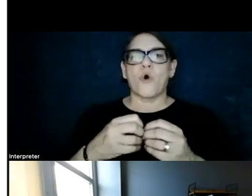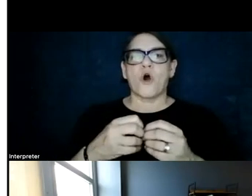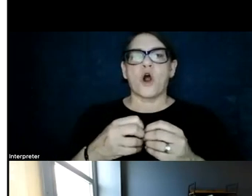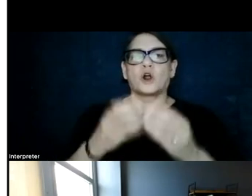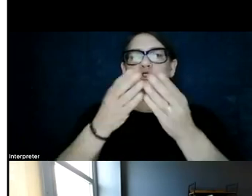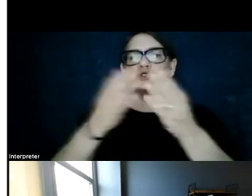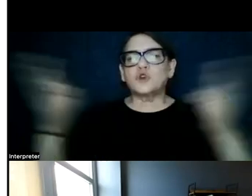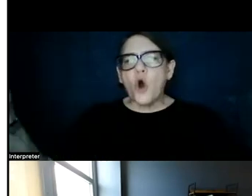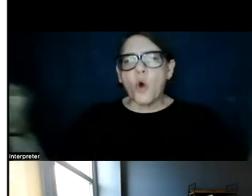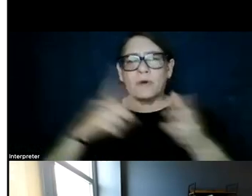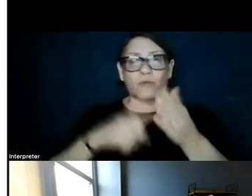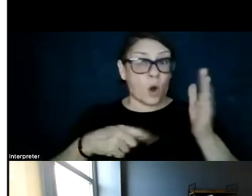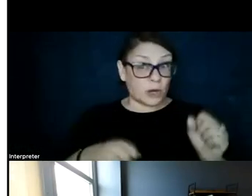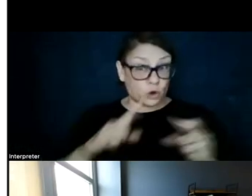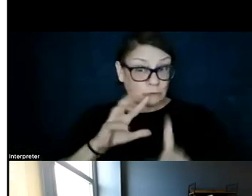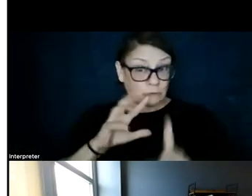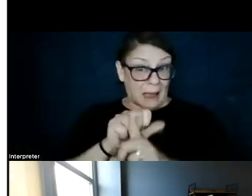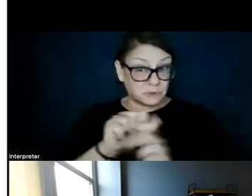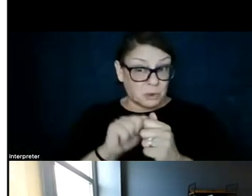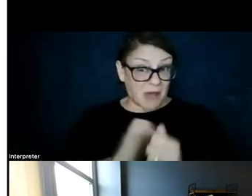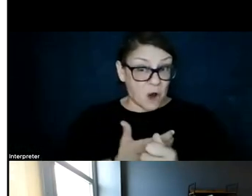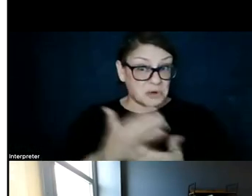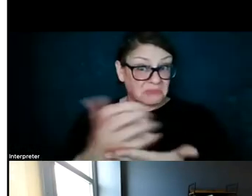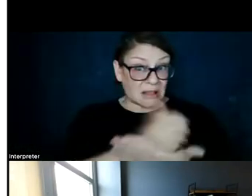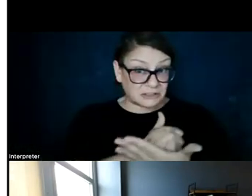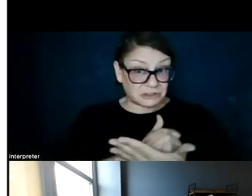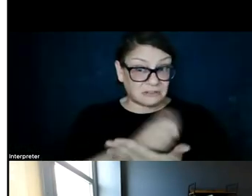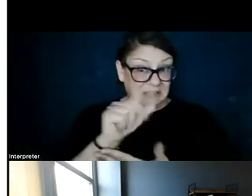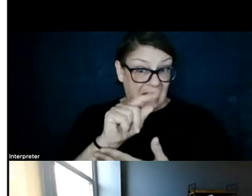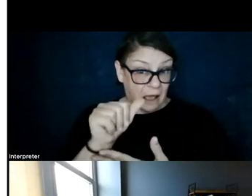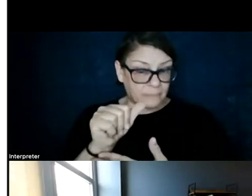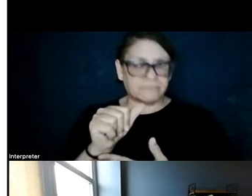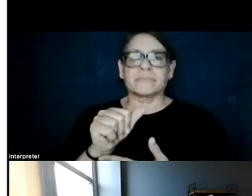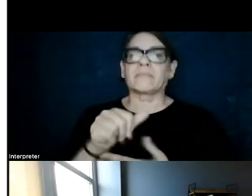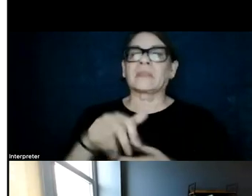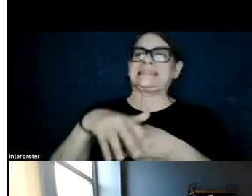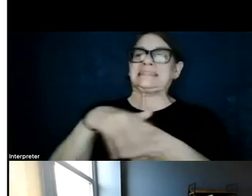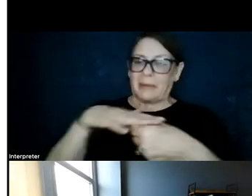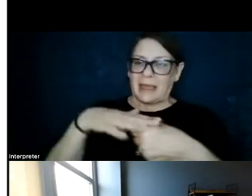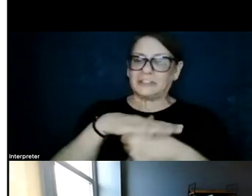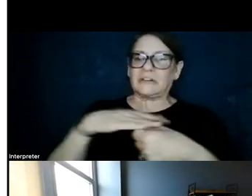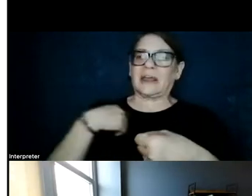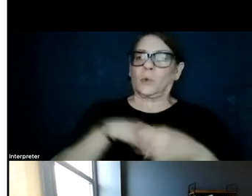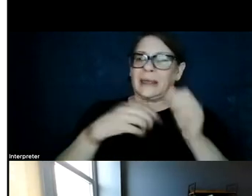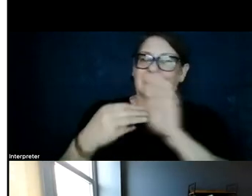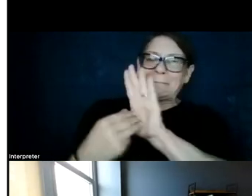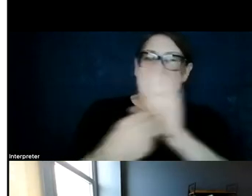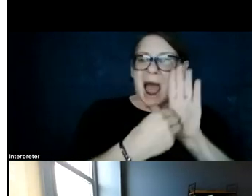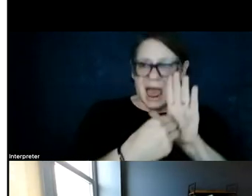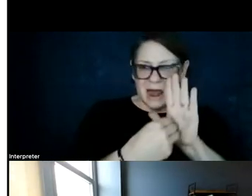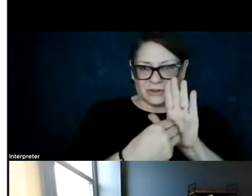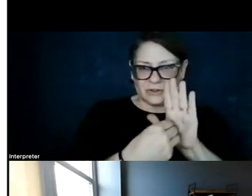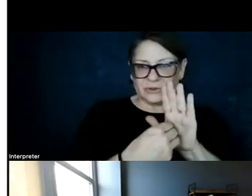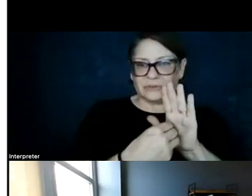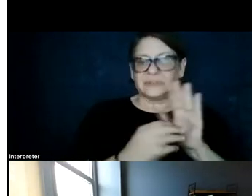what we were able to capture in these studies. So we spatially explicitly modeled onshore wind, utility